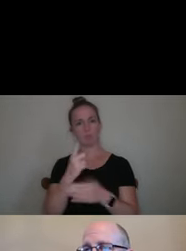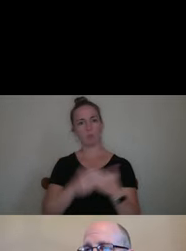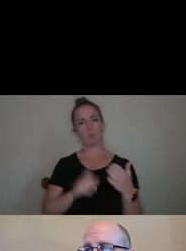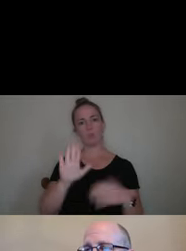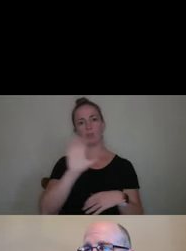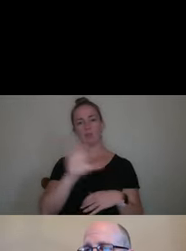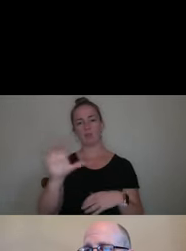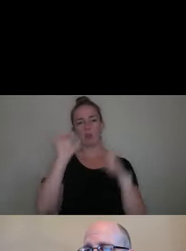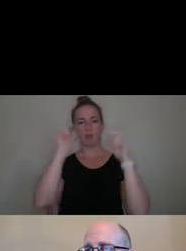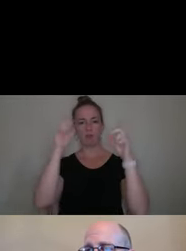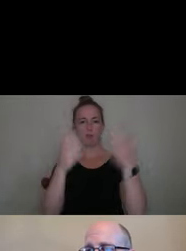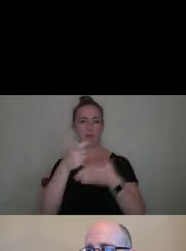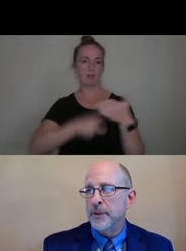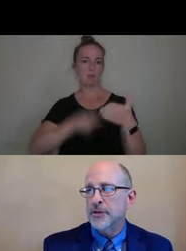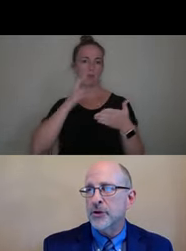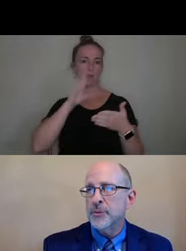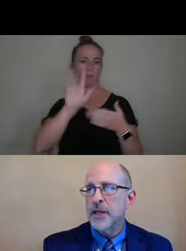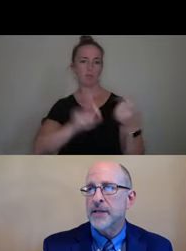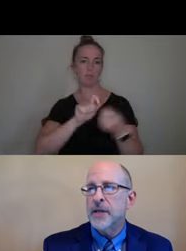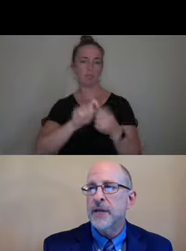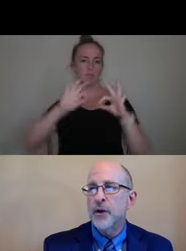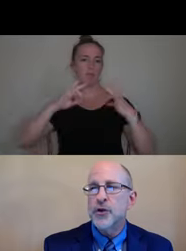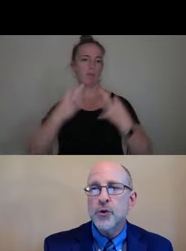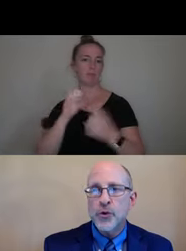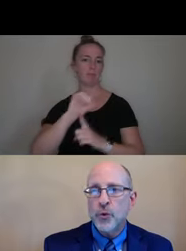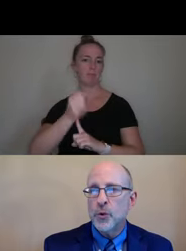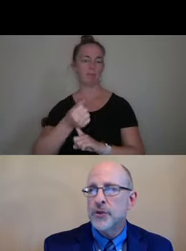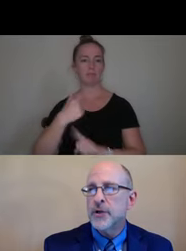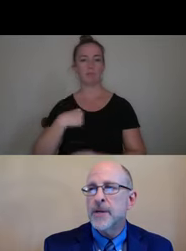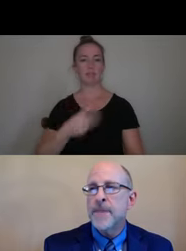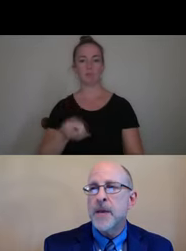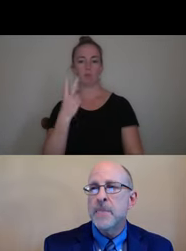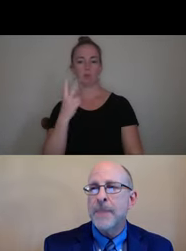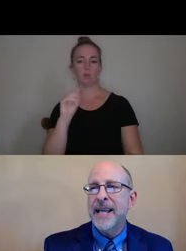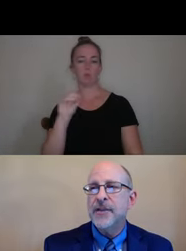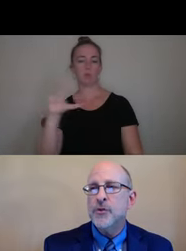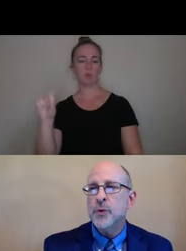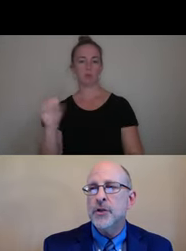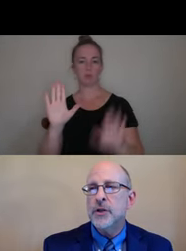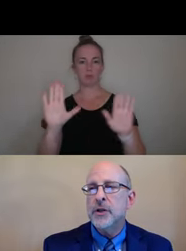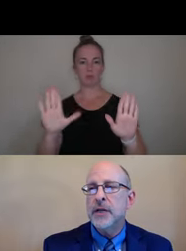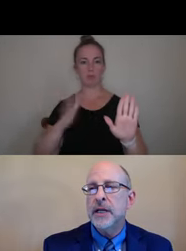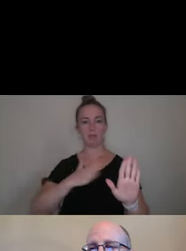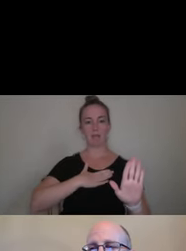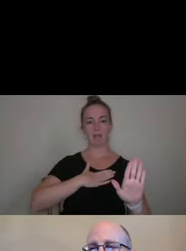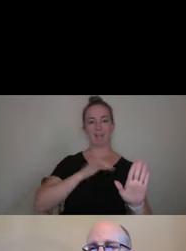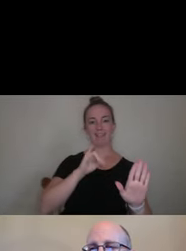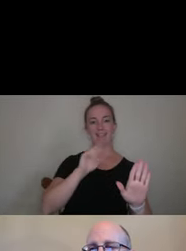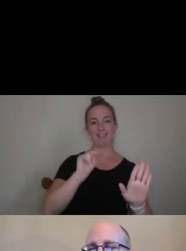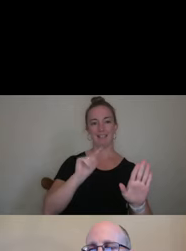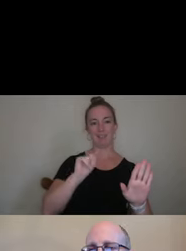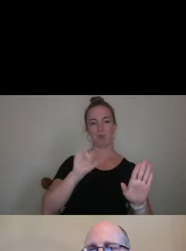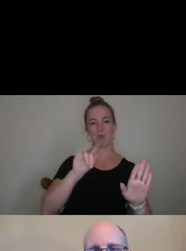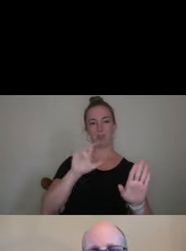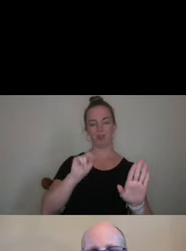might cost, uh, for your particular family circumstance. There are two tools. My intuition is,